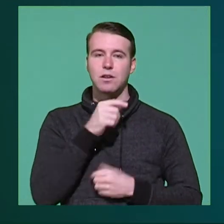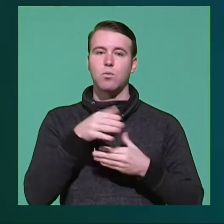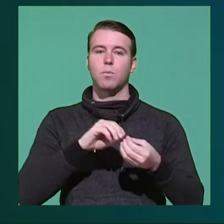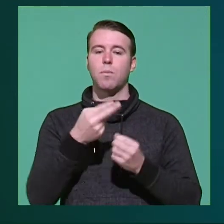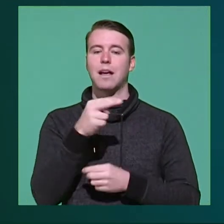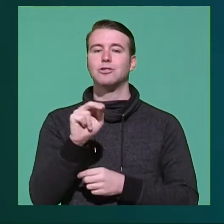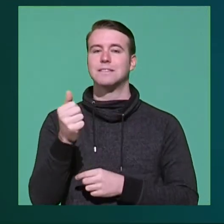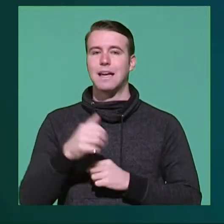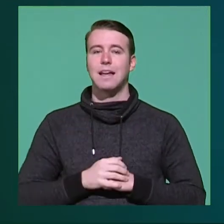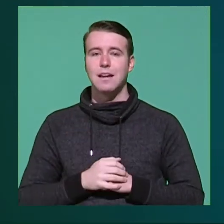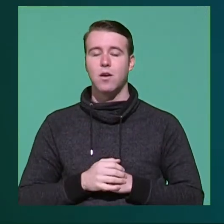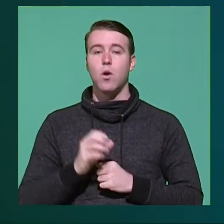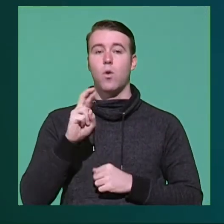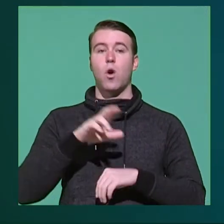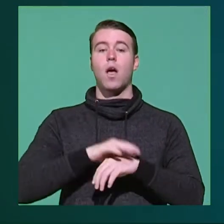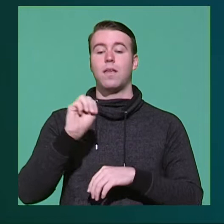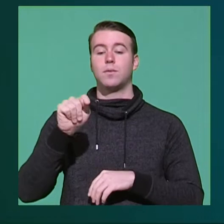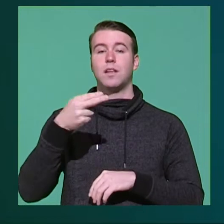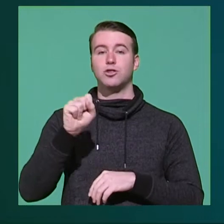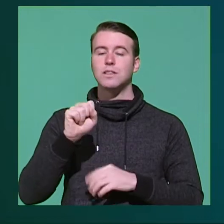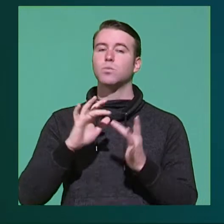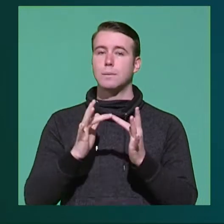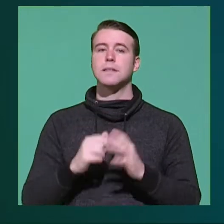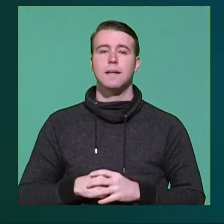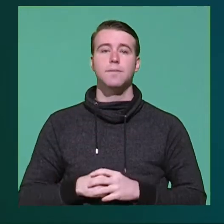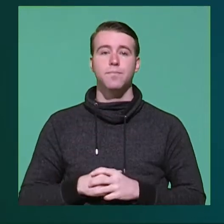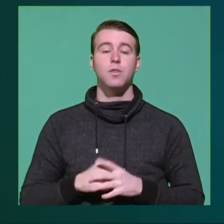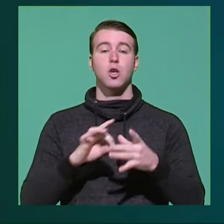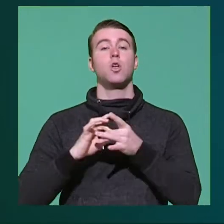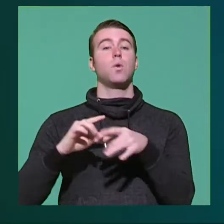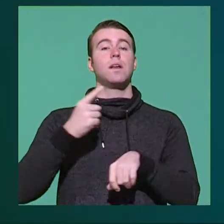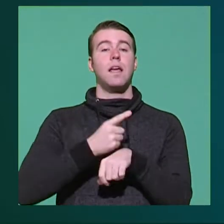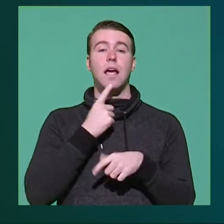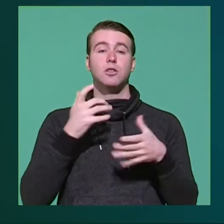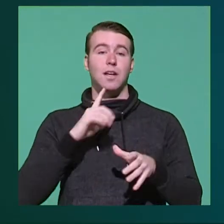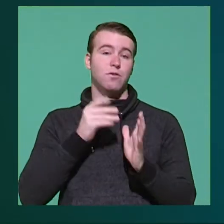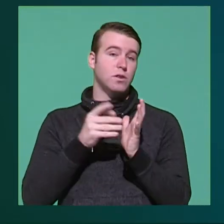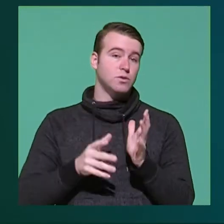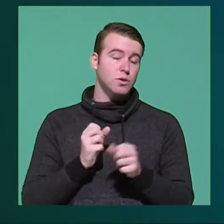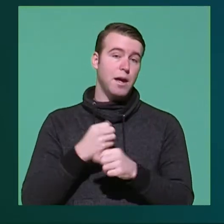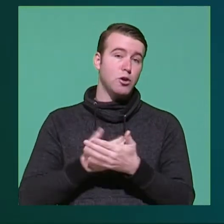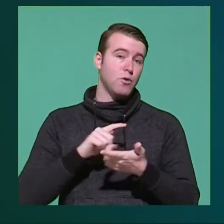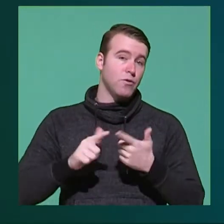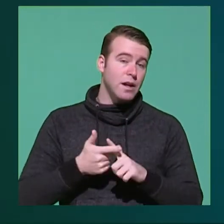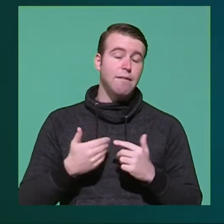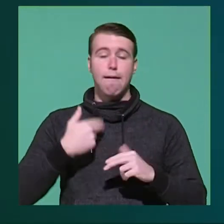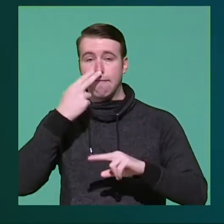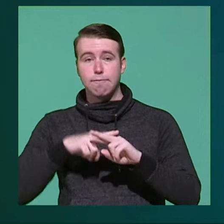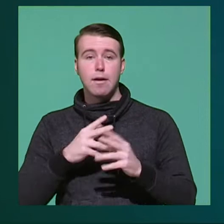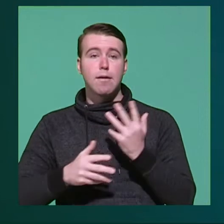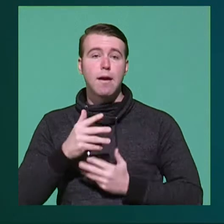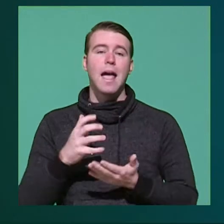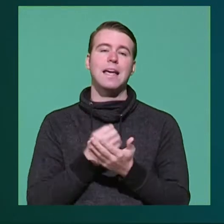HN10 or on the MTHS website. Unity Day is a chance for our students to make new friends, have fun, and